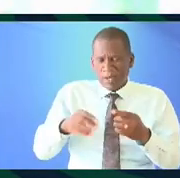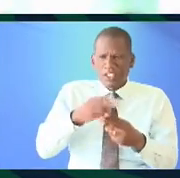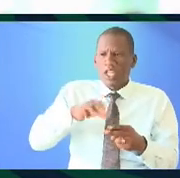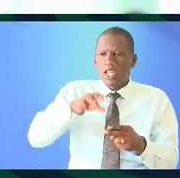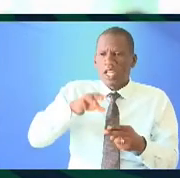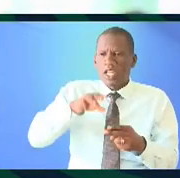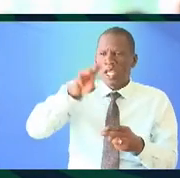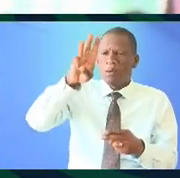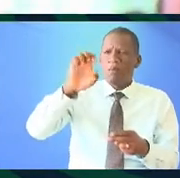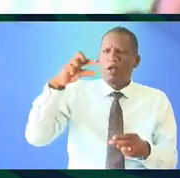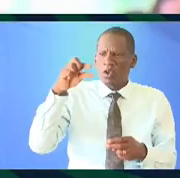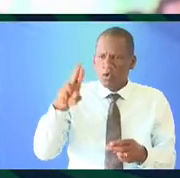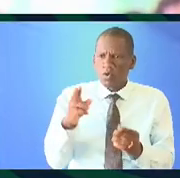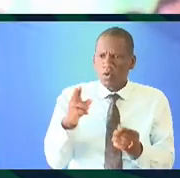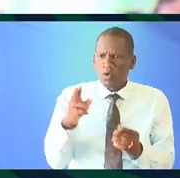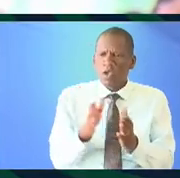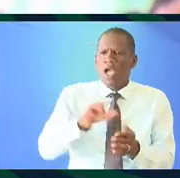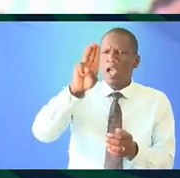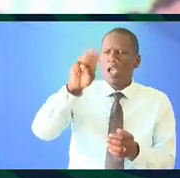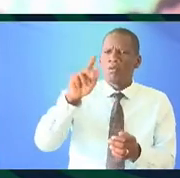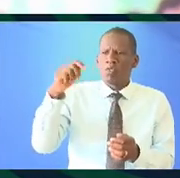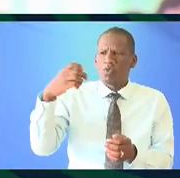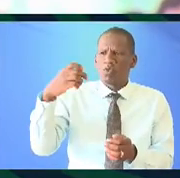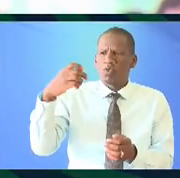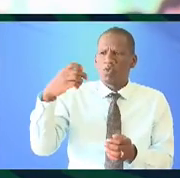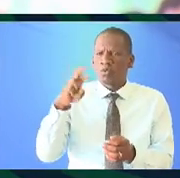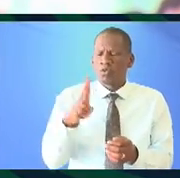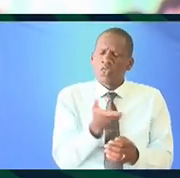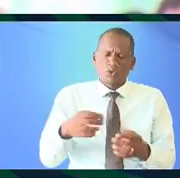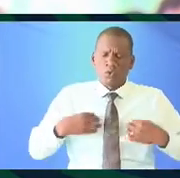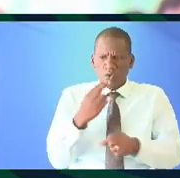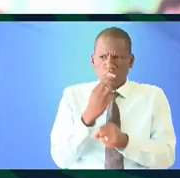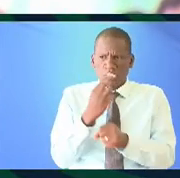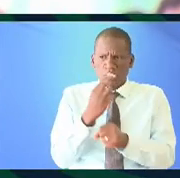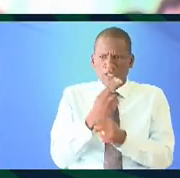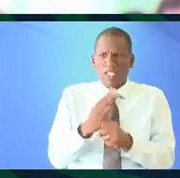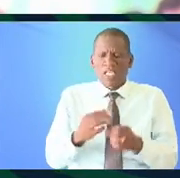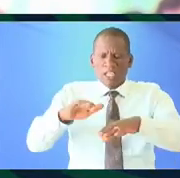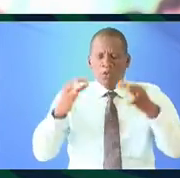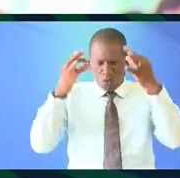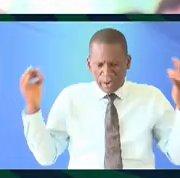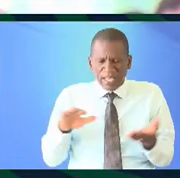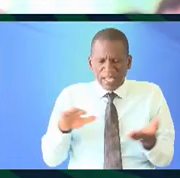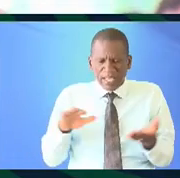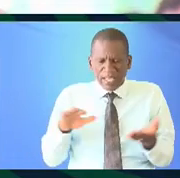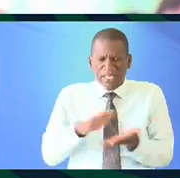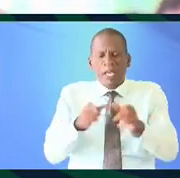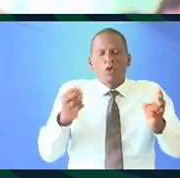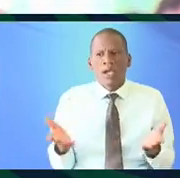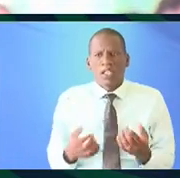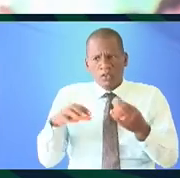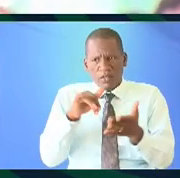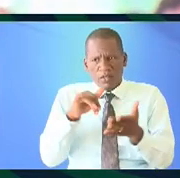Mwego and Moduru so those are the ones that you see in a lot of Kikuyu traditional weddings so it's becoming common so